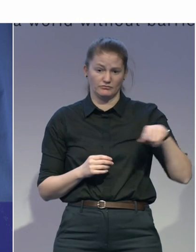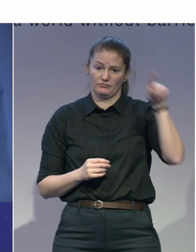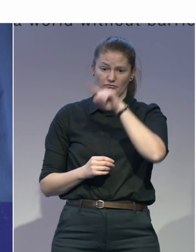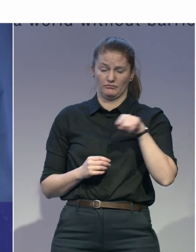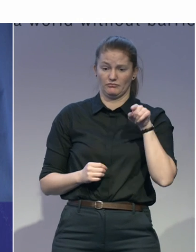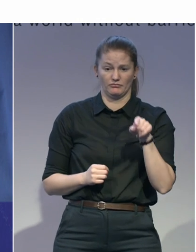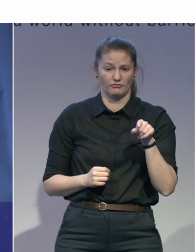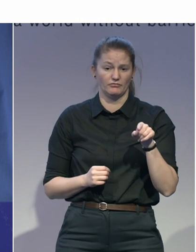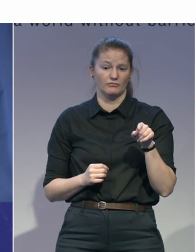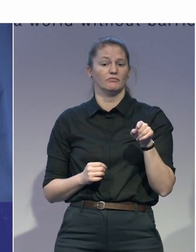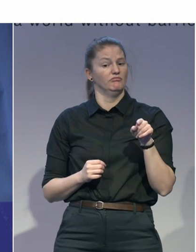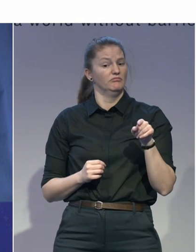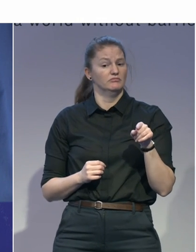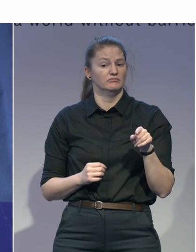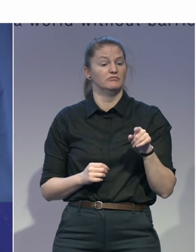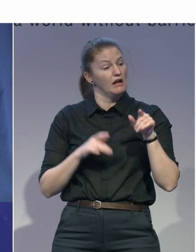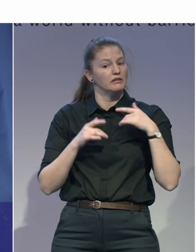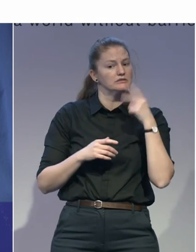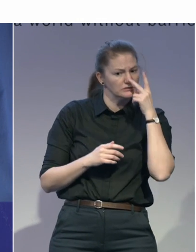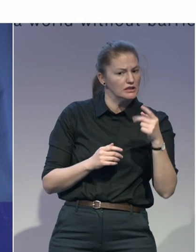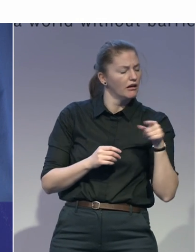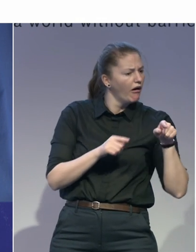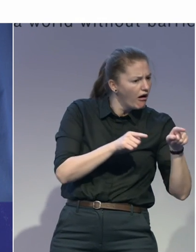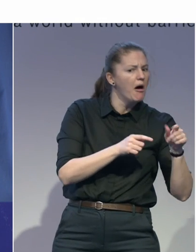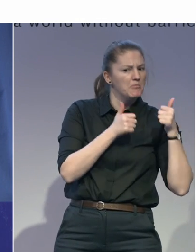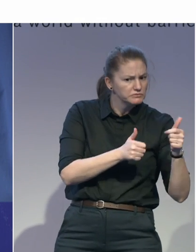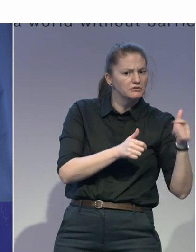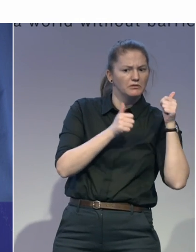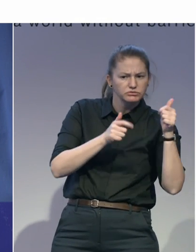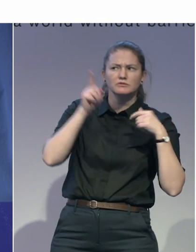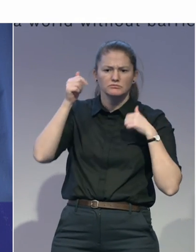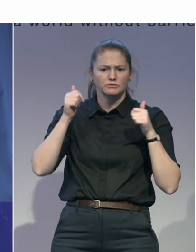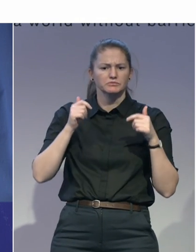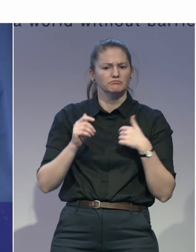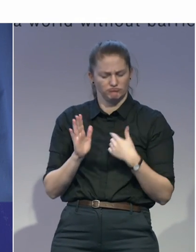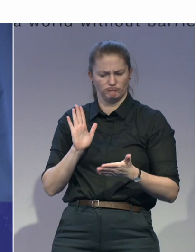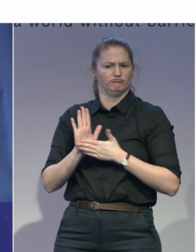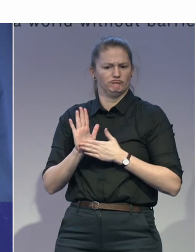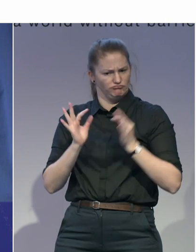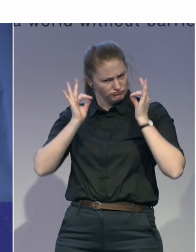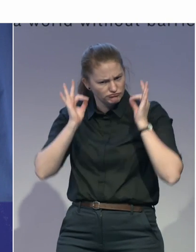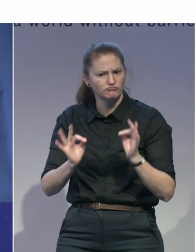It has credit and we do take care to make sure that there's quality learning behind the product.